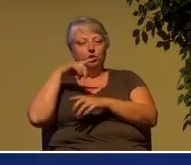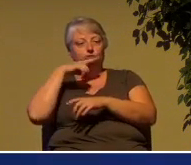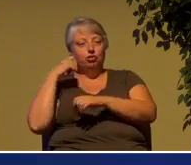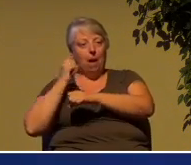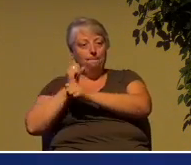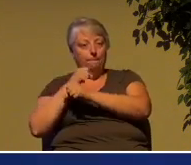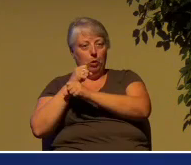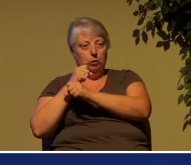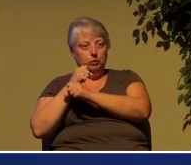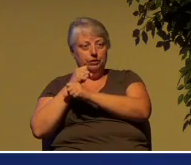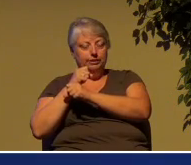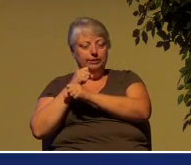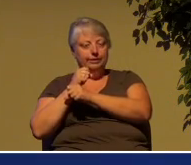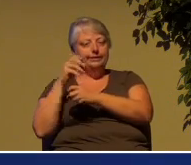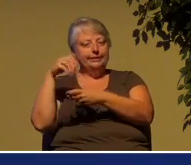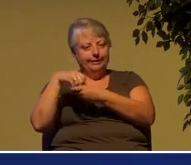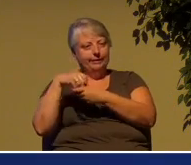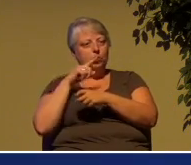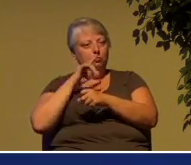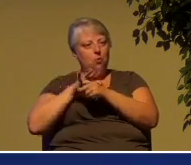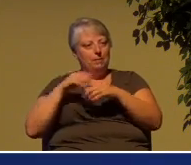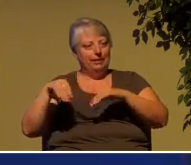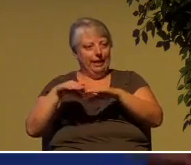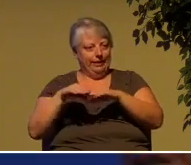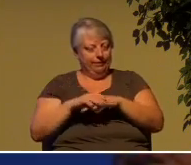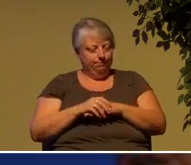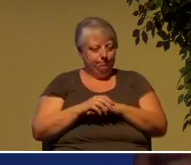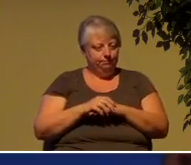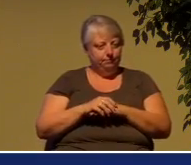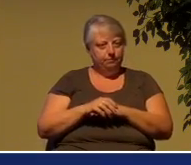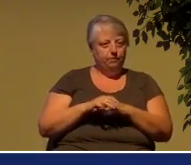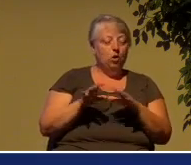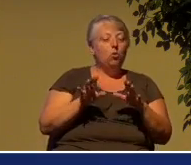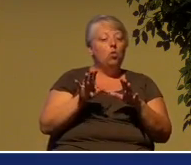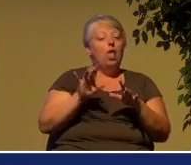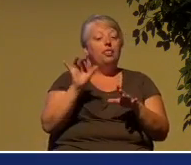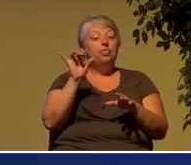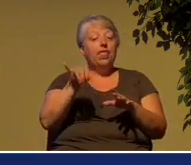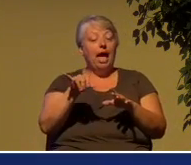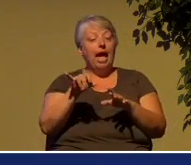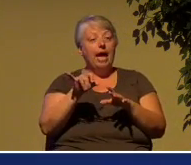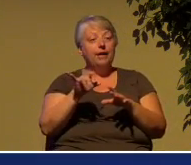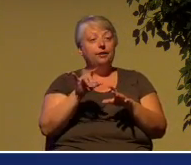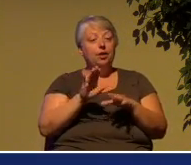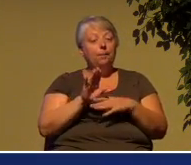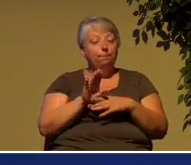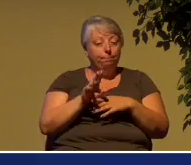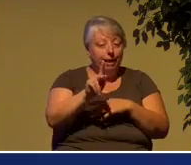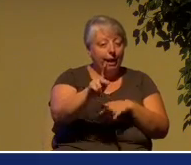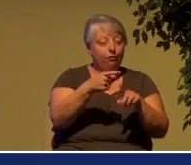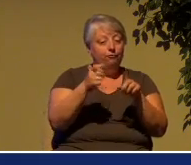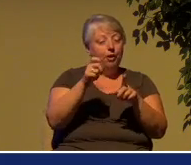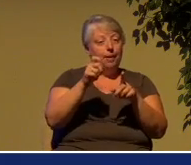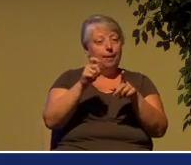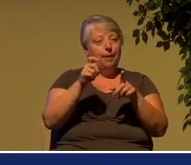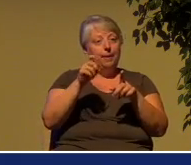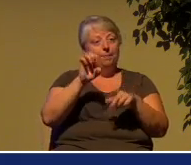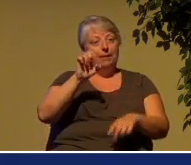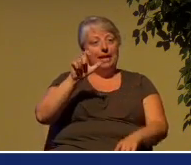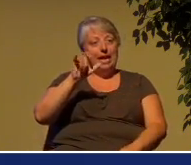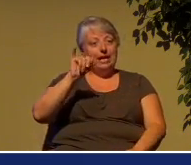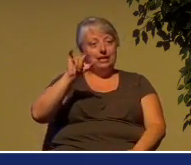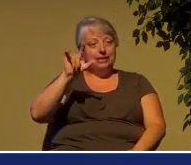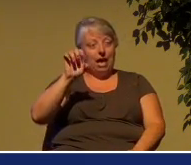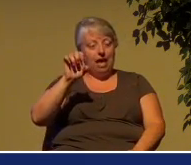Now that said, that return from exile did not completely fulfill the full